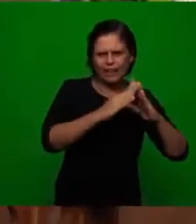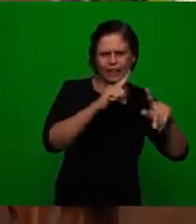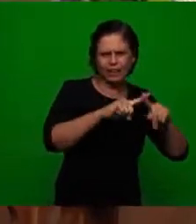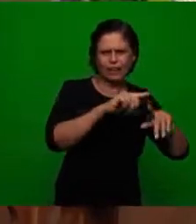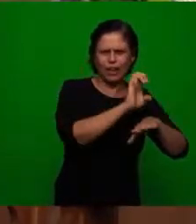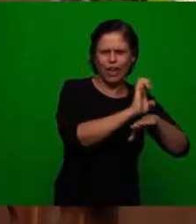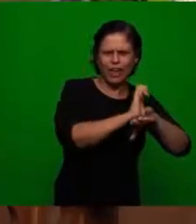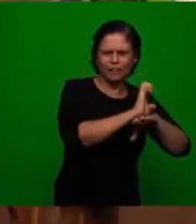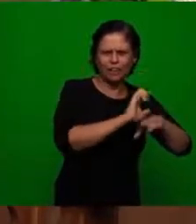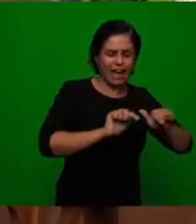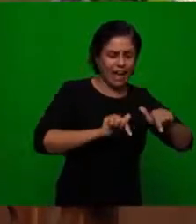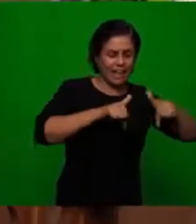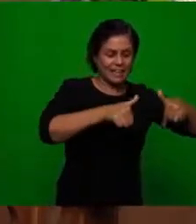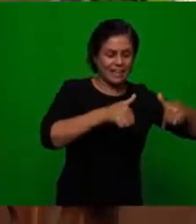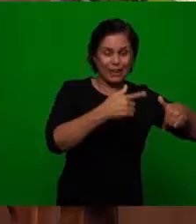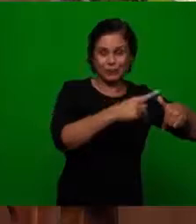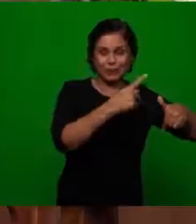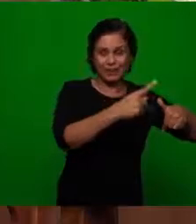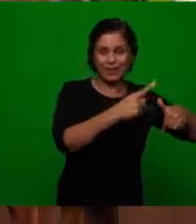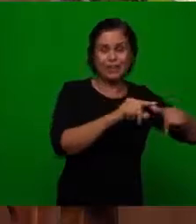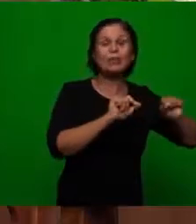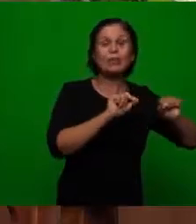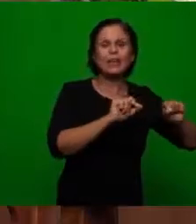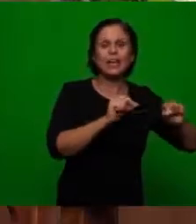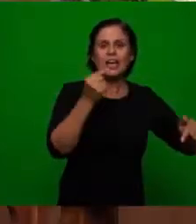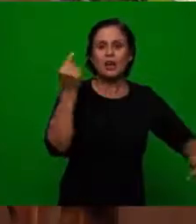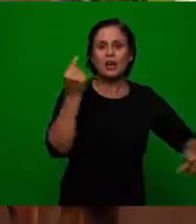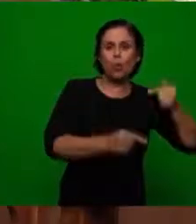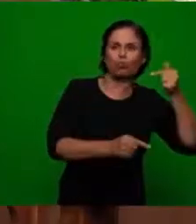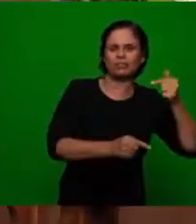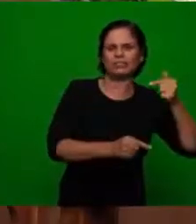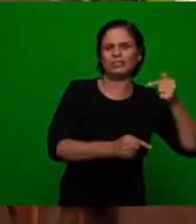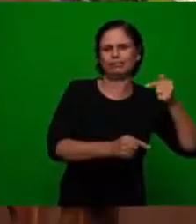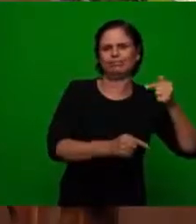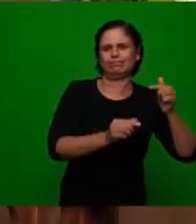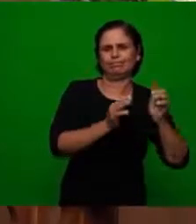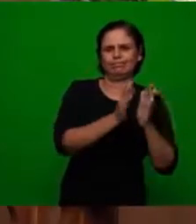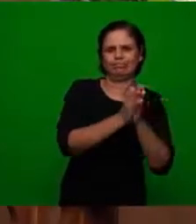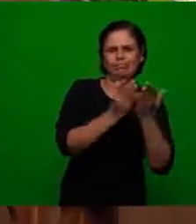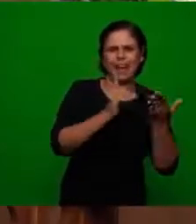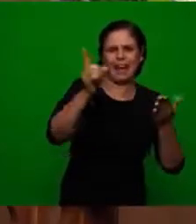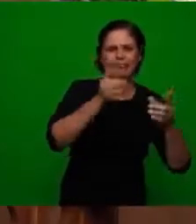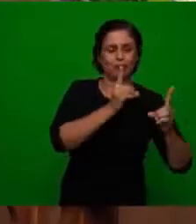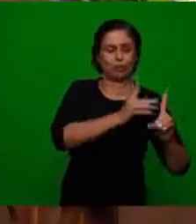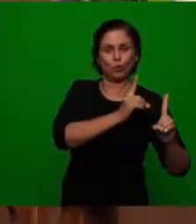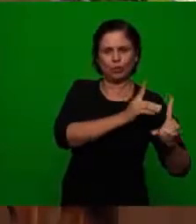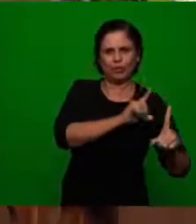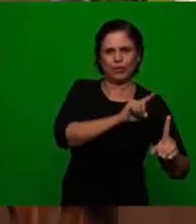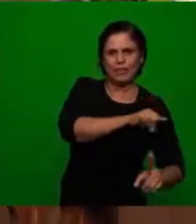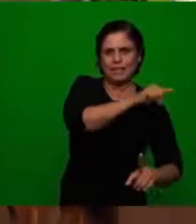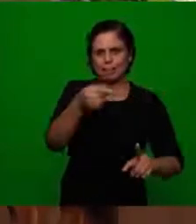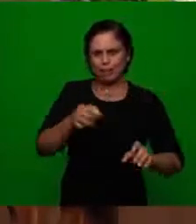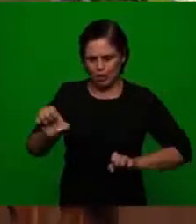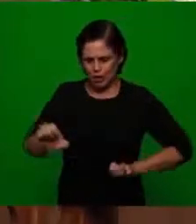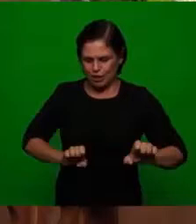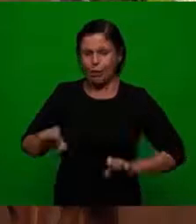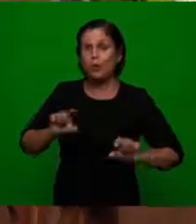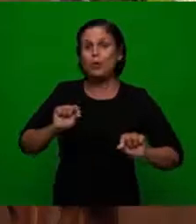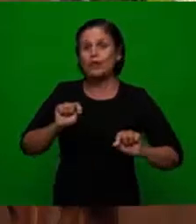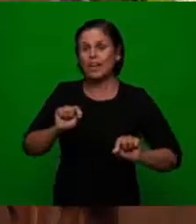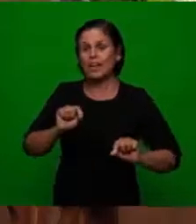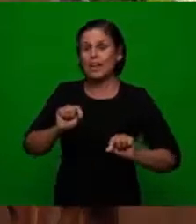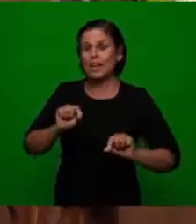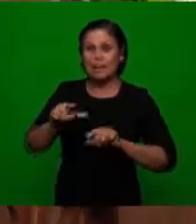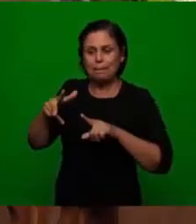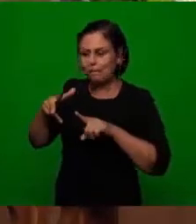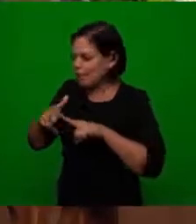in the church of Ephesus was to resist the word and the doctrine and the period of Smyrna was to prevent